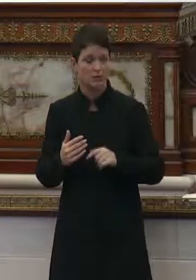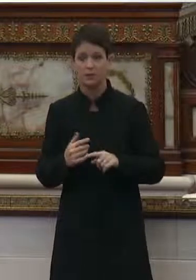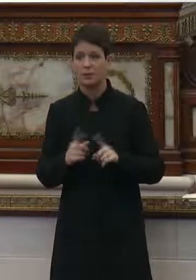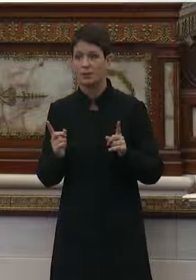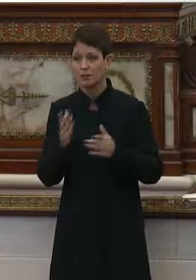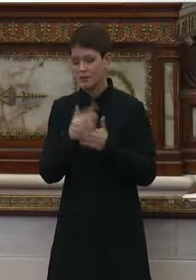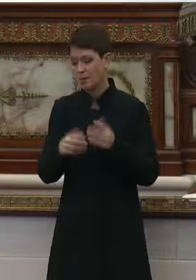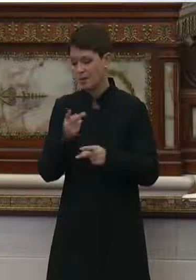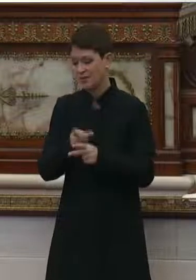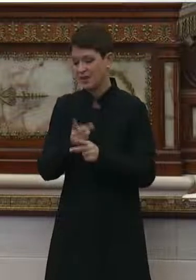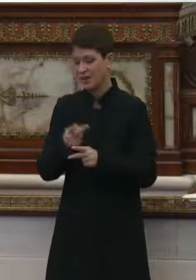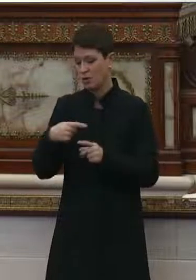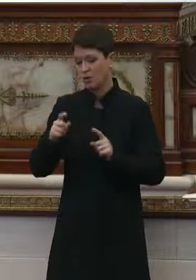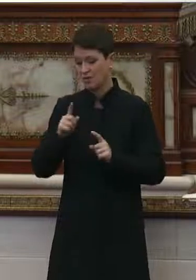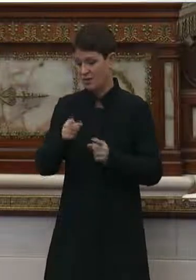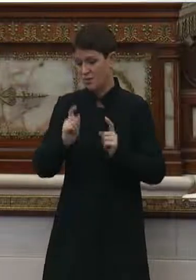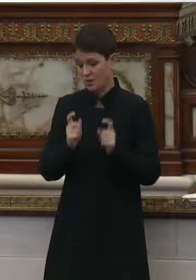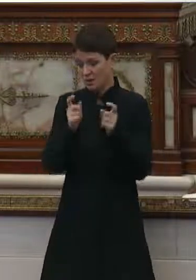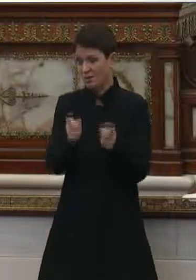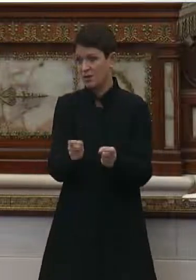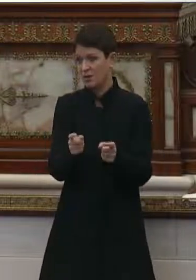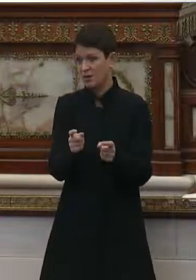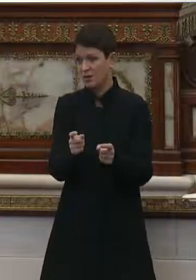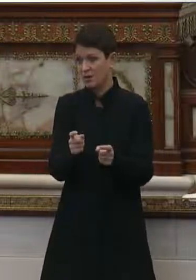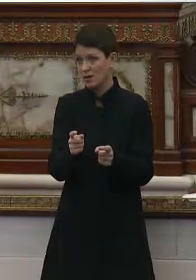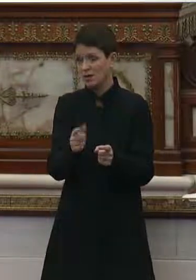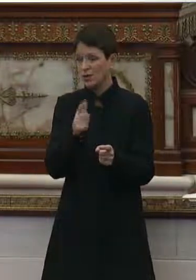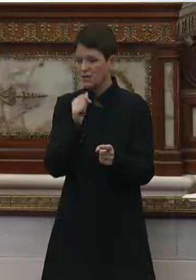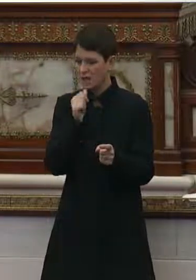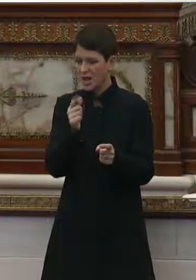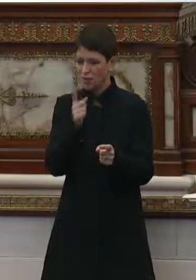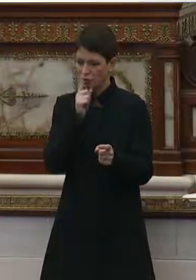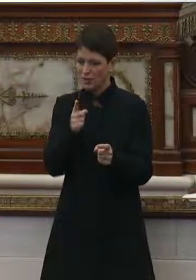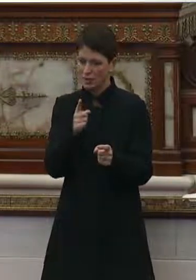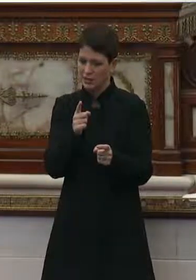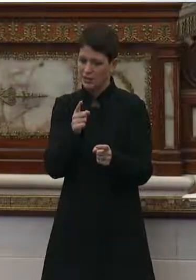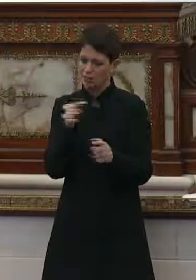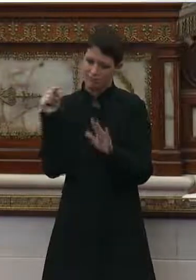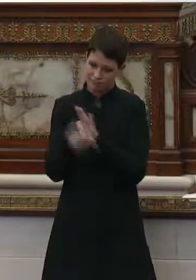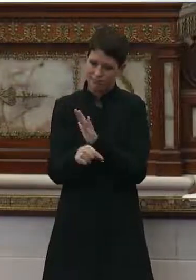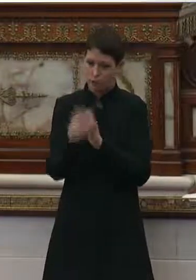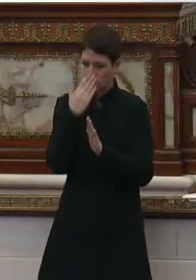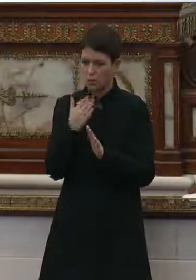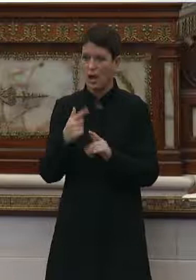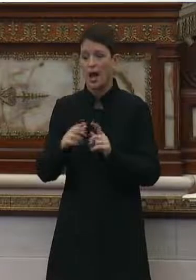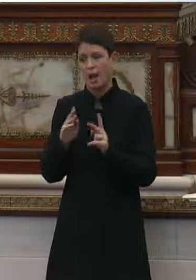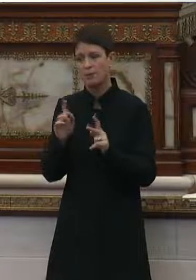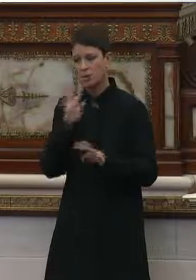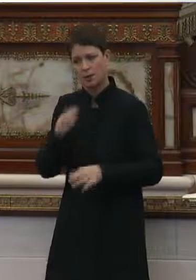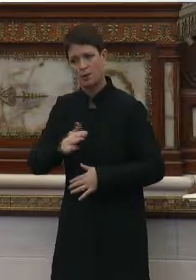that they were receiving was a little sketchy to say the best. And I'm being, I'm being polite.